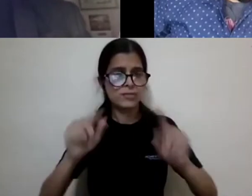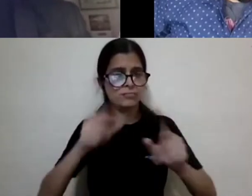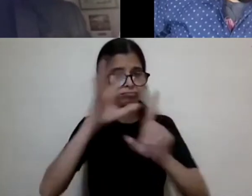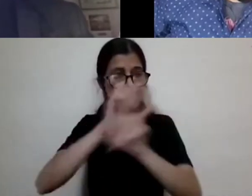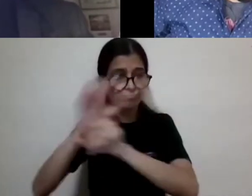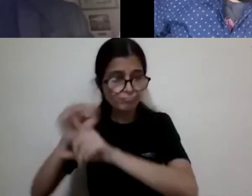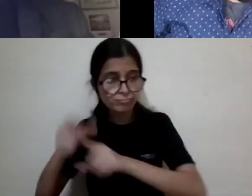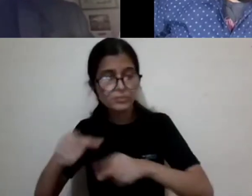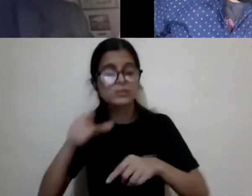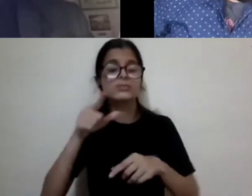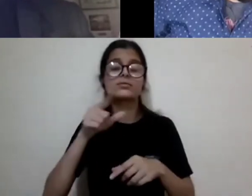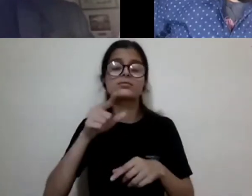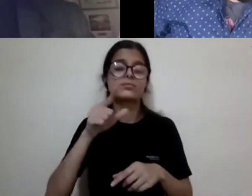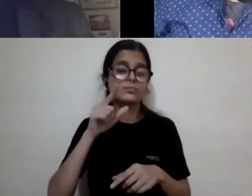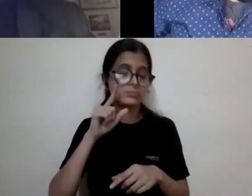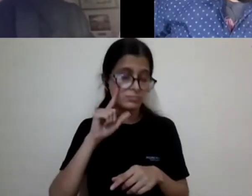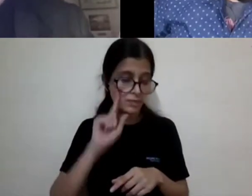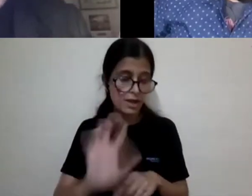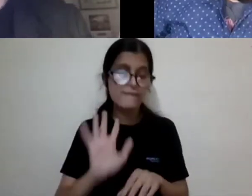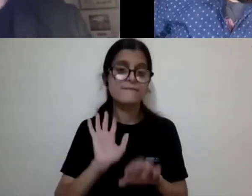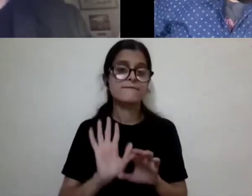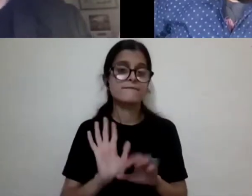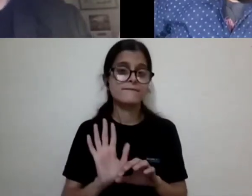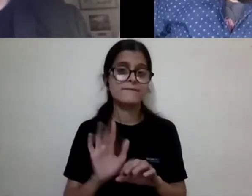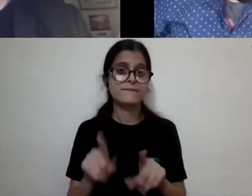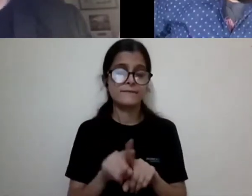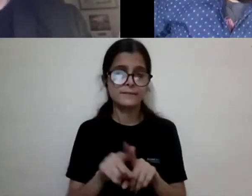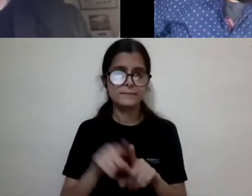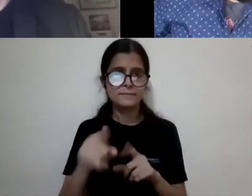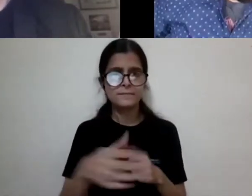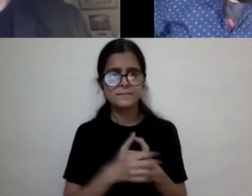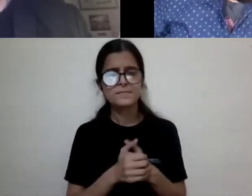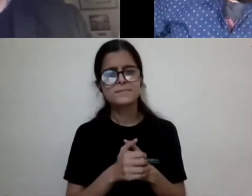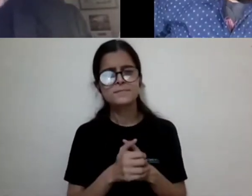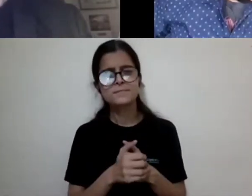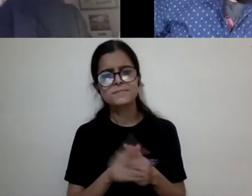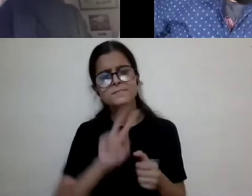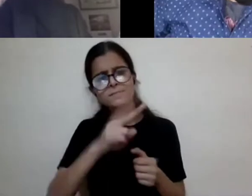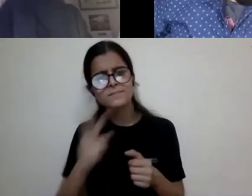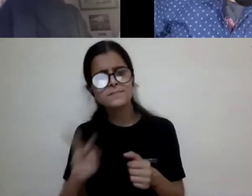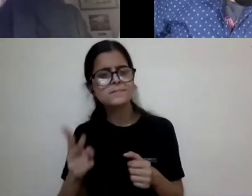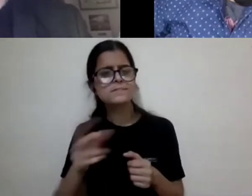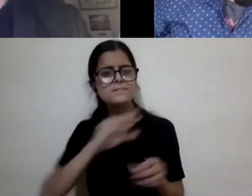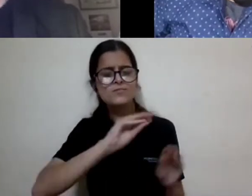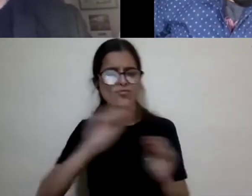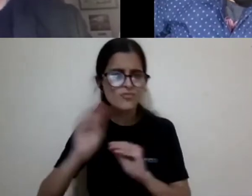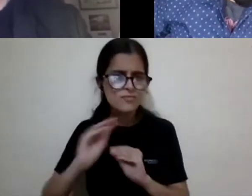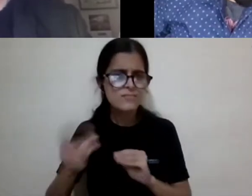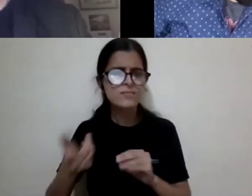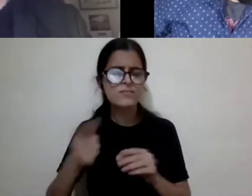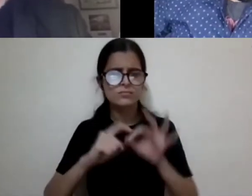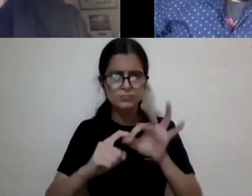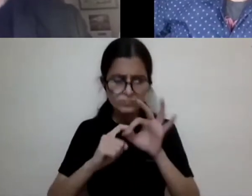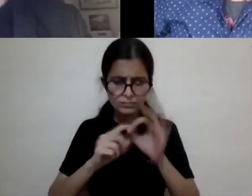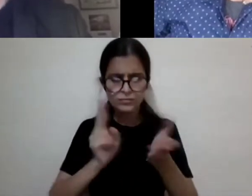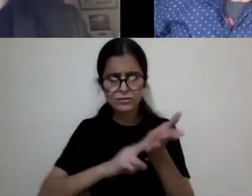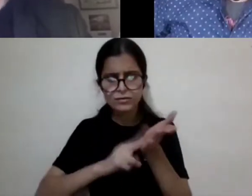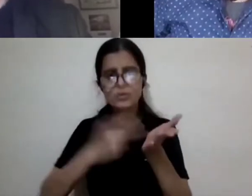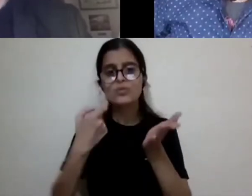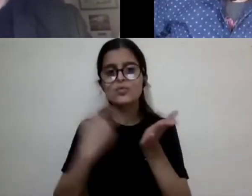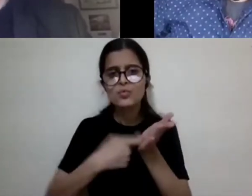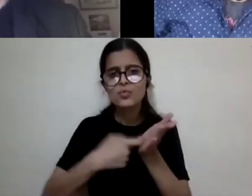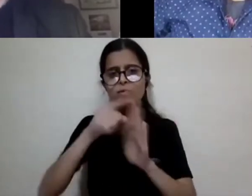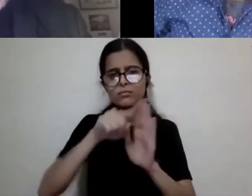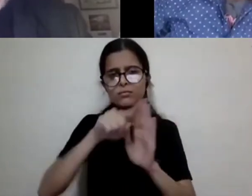is one thing. Um, yeah, when you come up and I think the neurodiversity movement raises questions about norms, uh, like